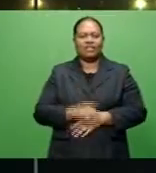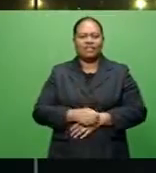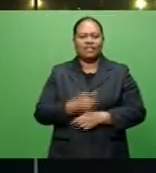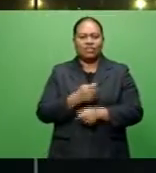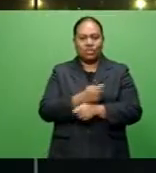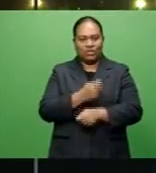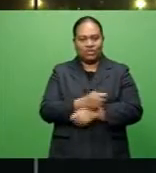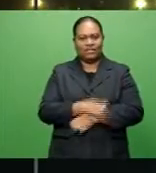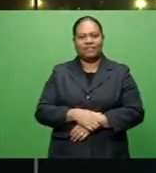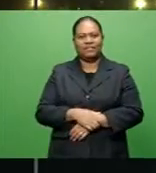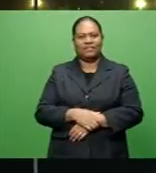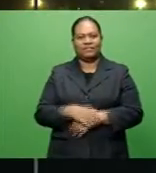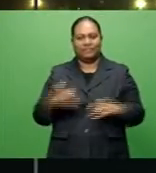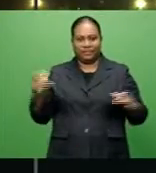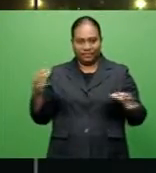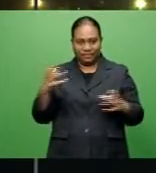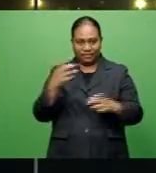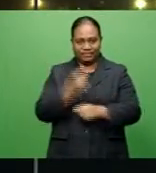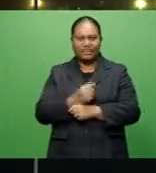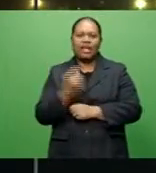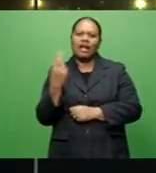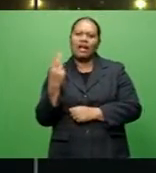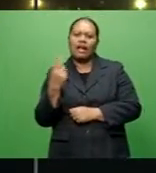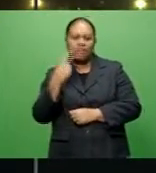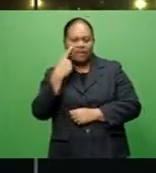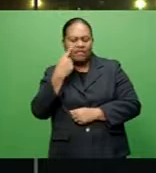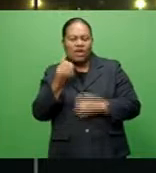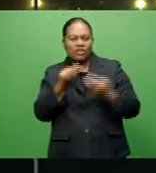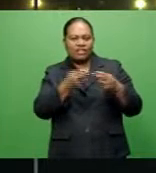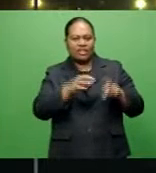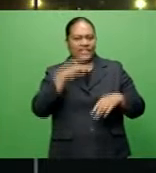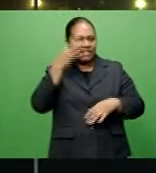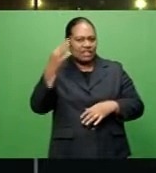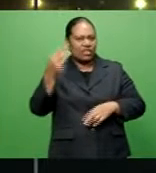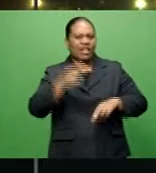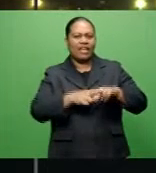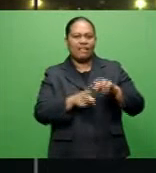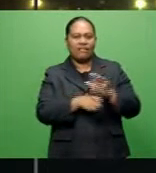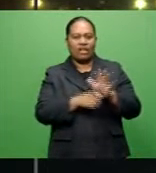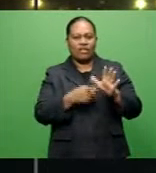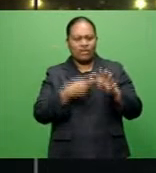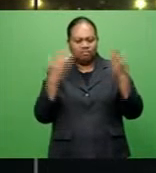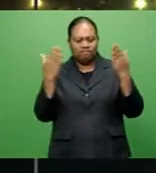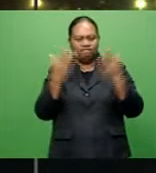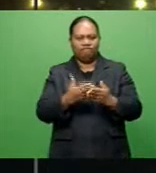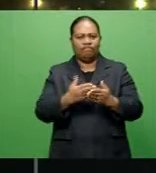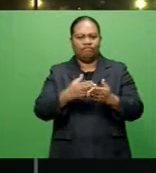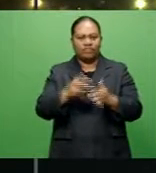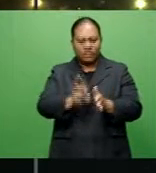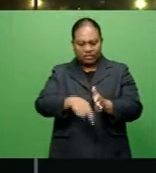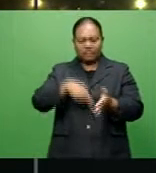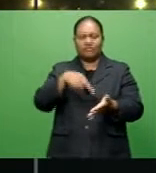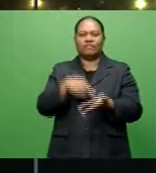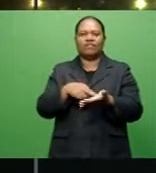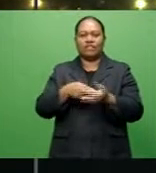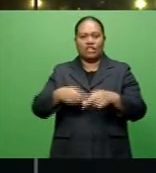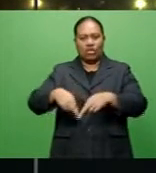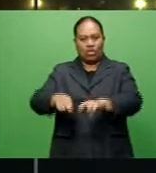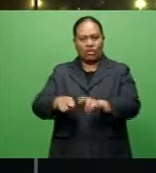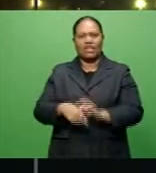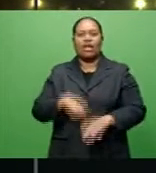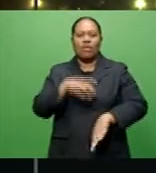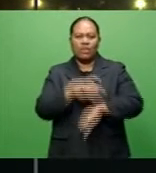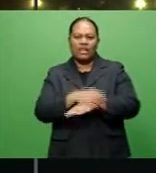And recapping our main stories, couple found dead in Singatoka, FRA prioritizes restoration in the north, and